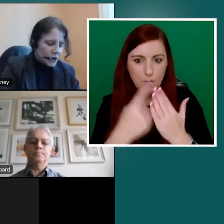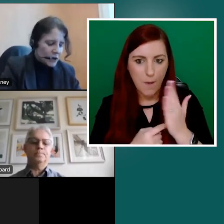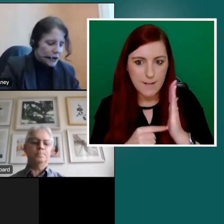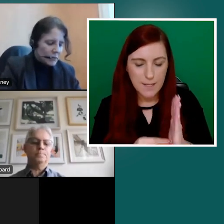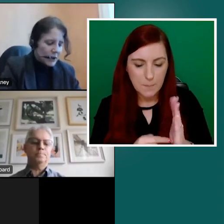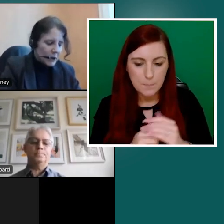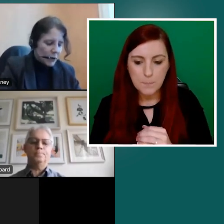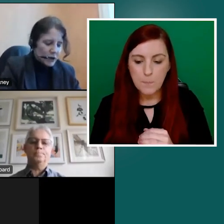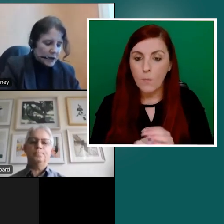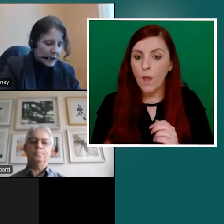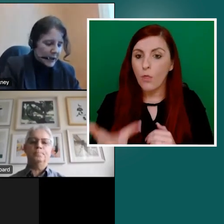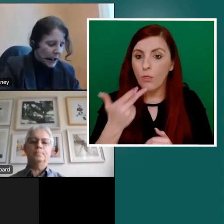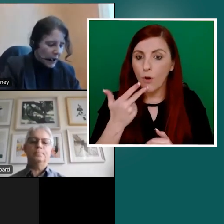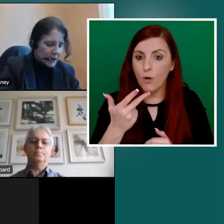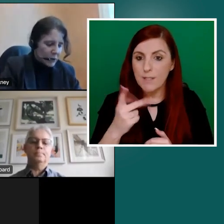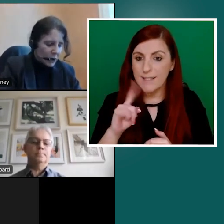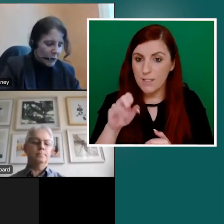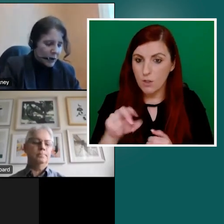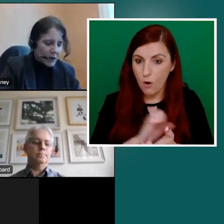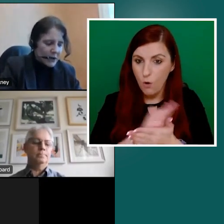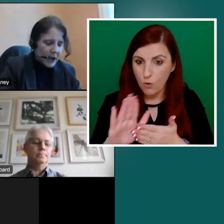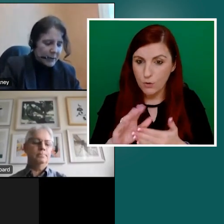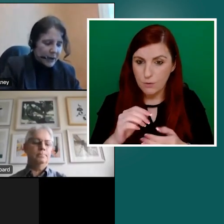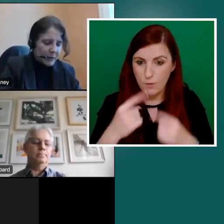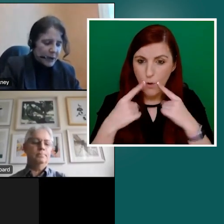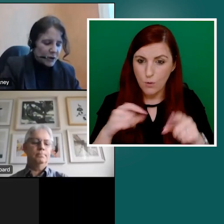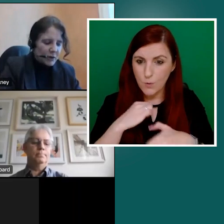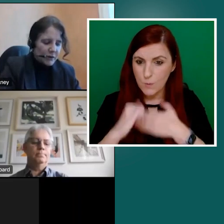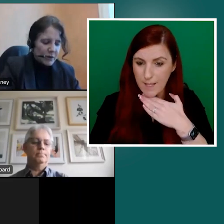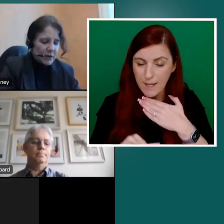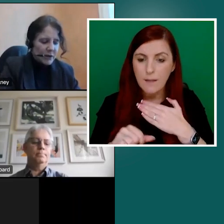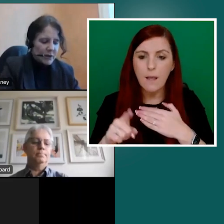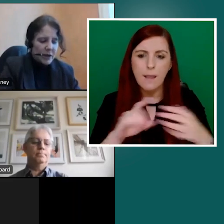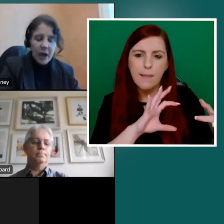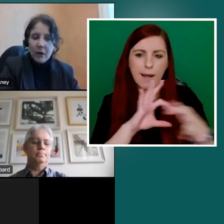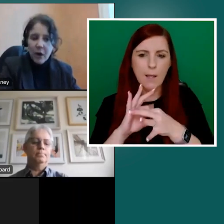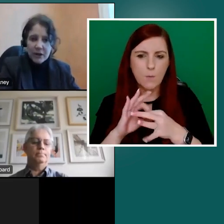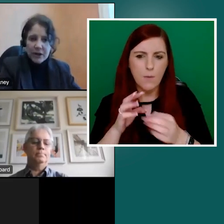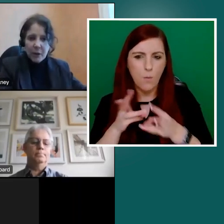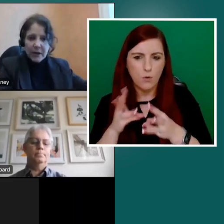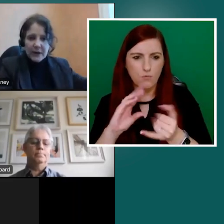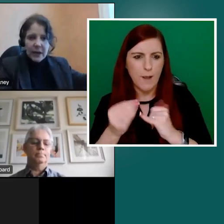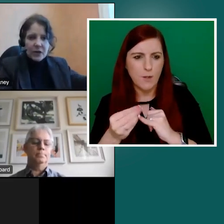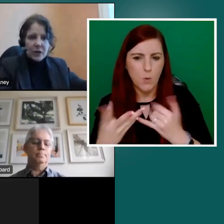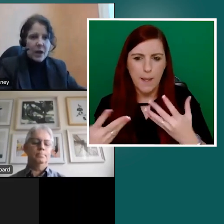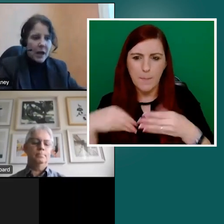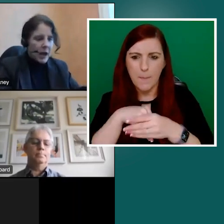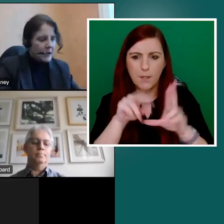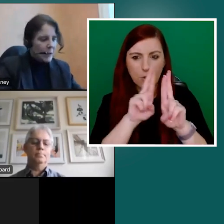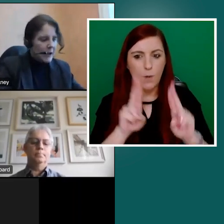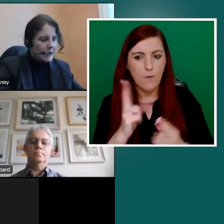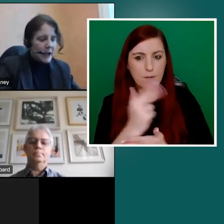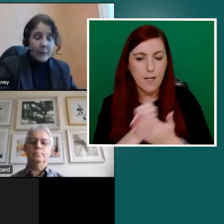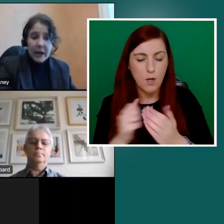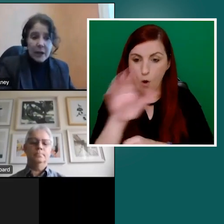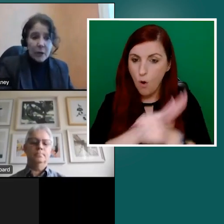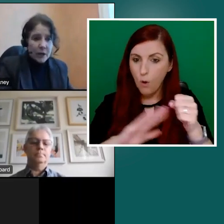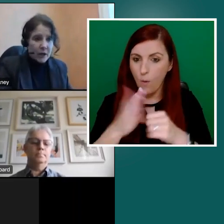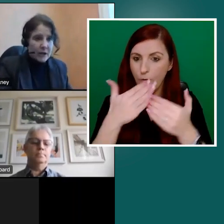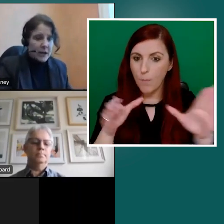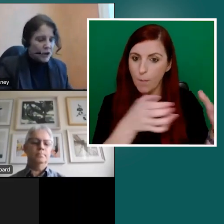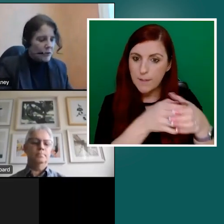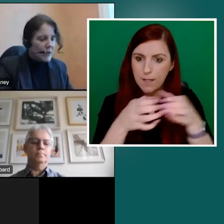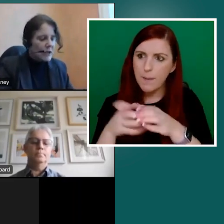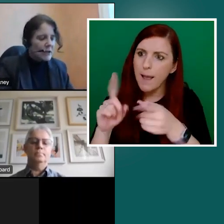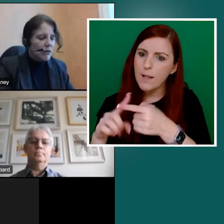this third edition being launched today aligns with our work to help implement universal design across the public sector, as well as to help any